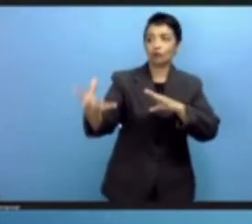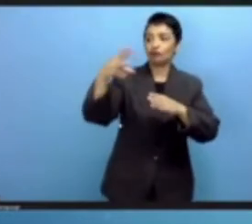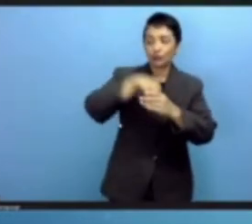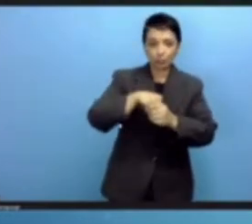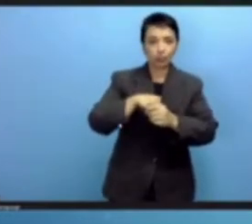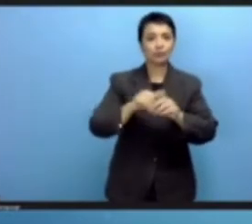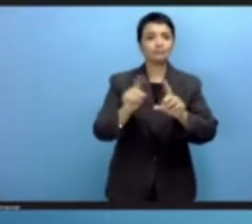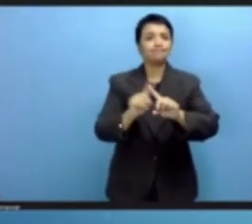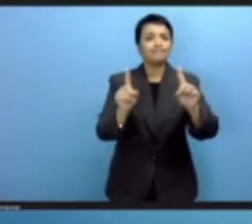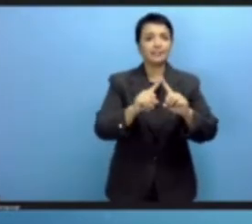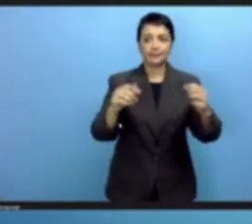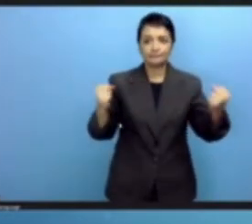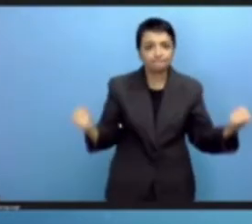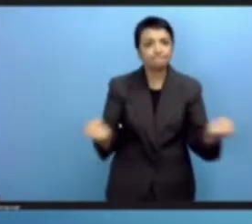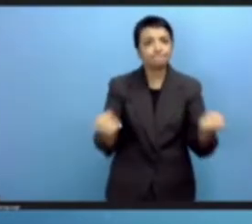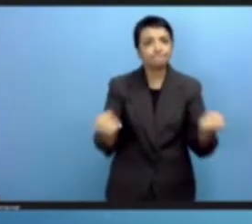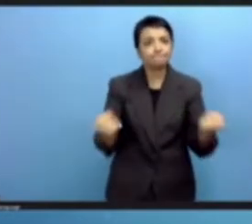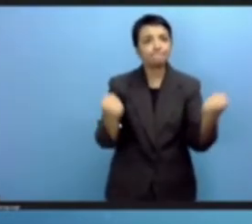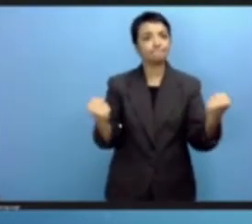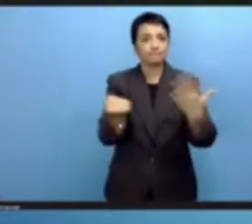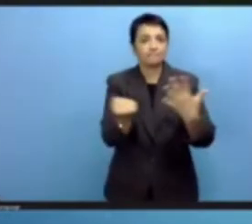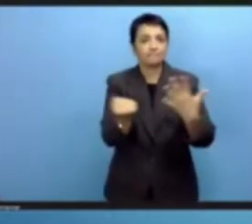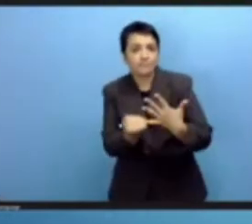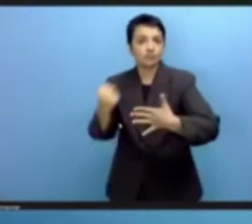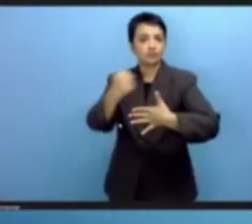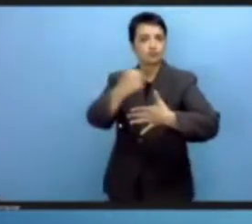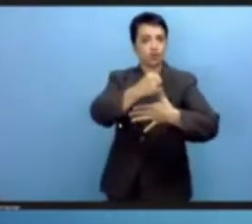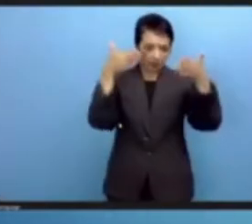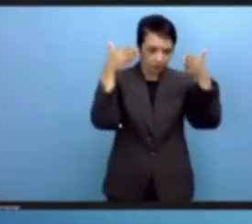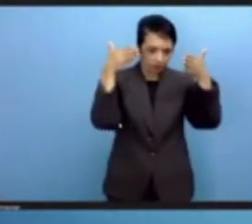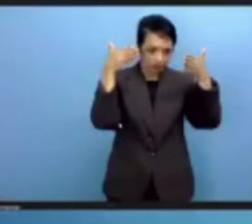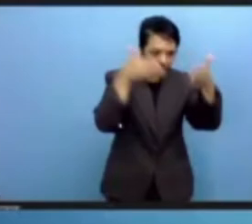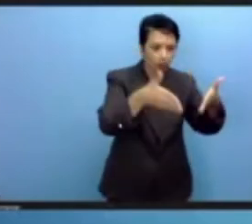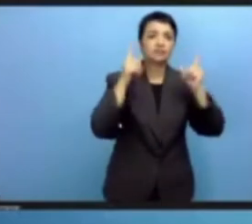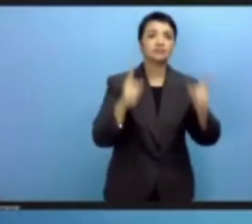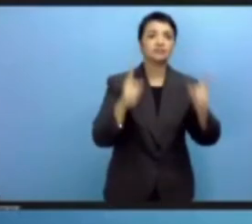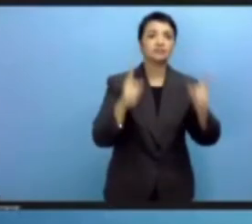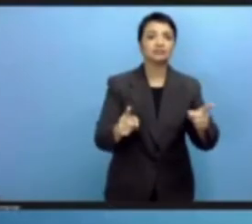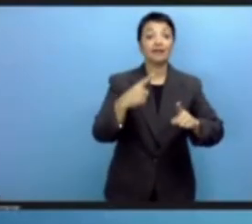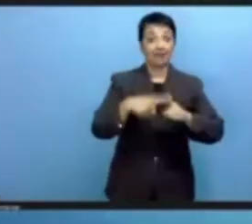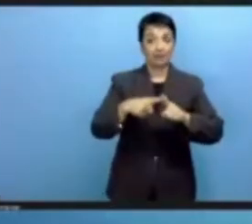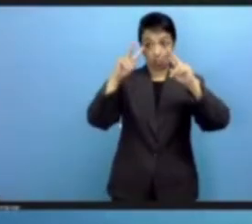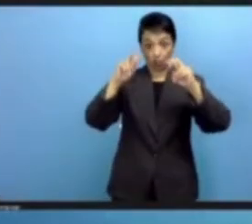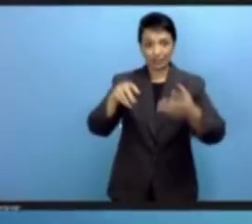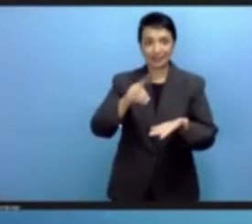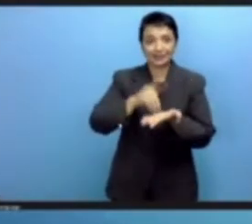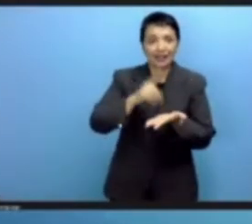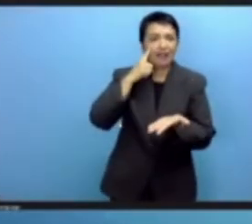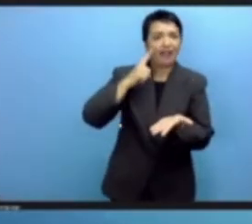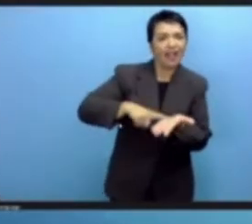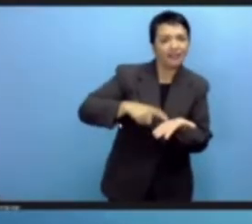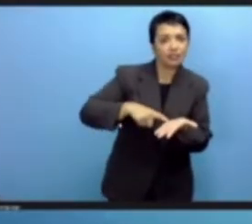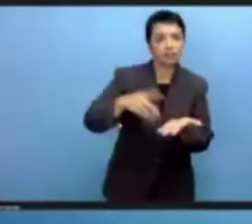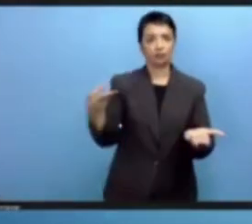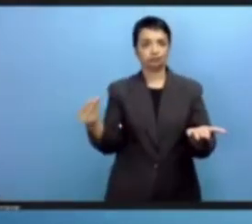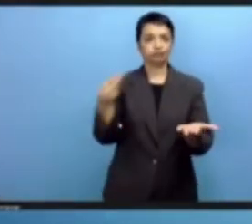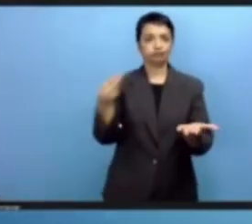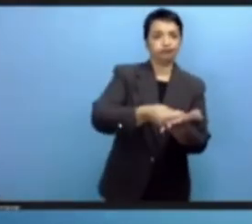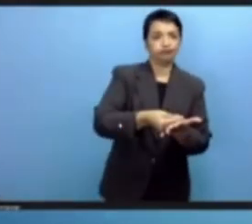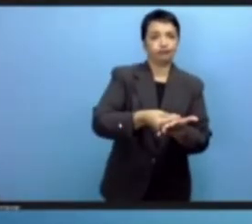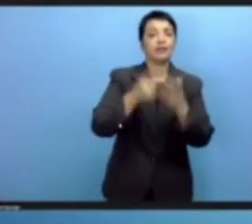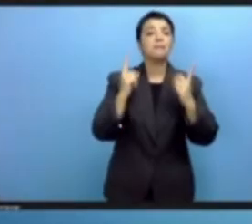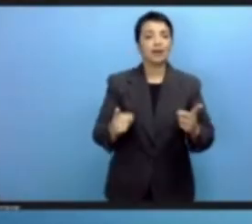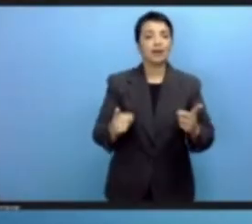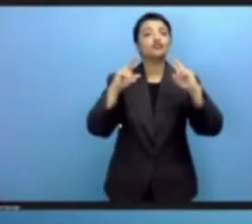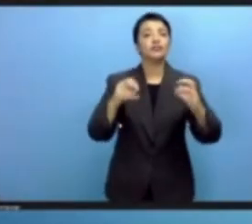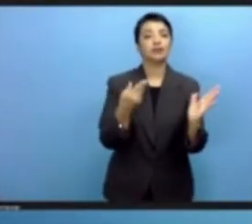urgency, and more factfulness to these policy discussions, but also in ensuring that once the